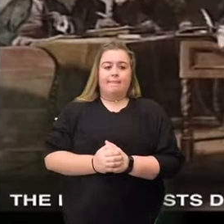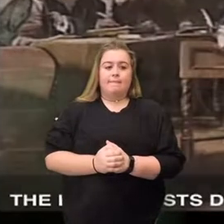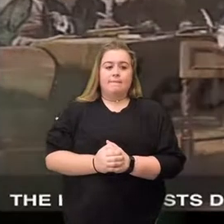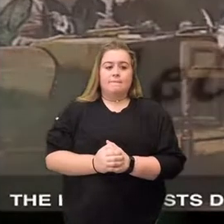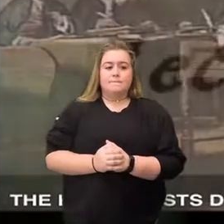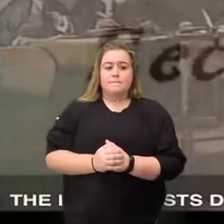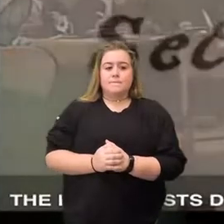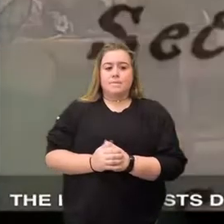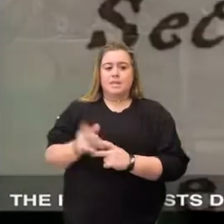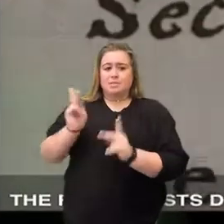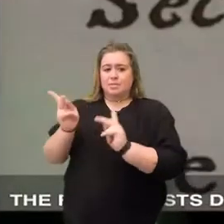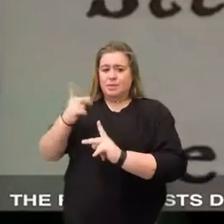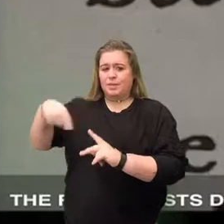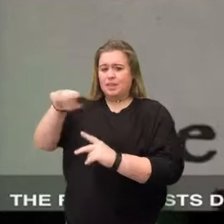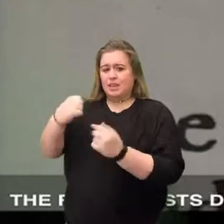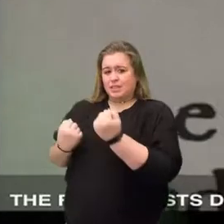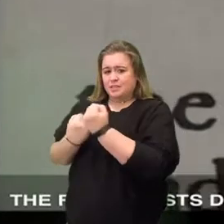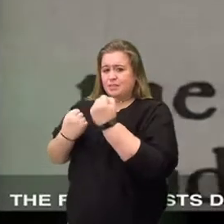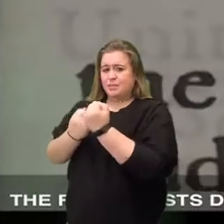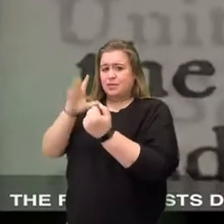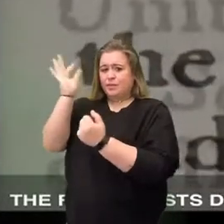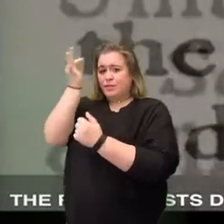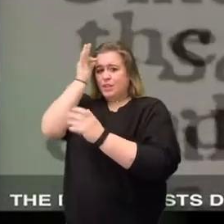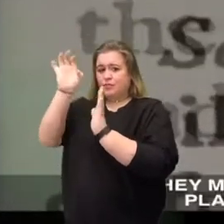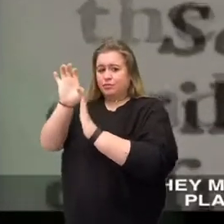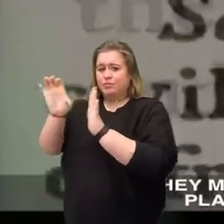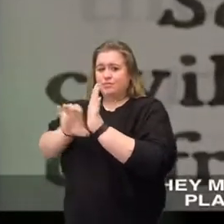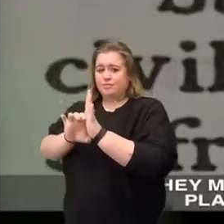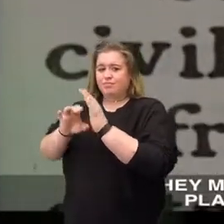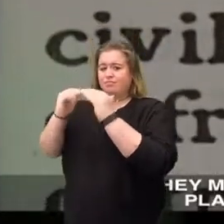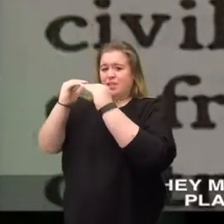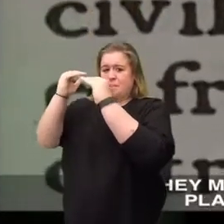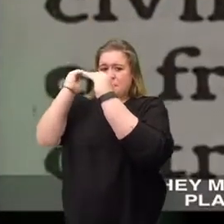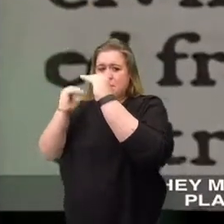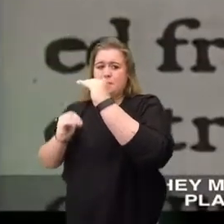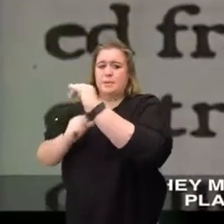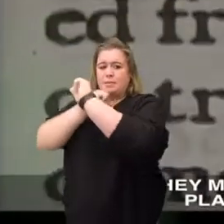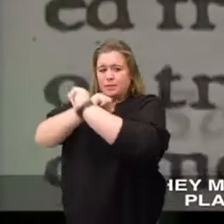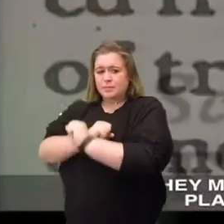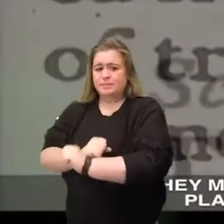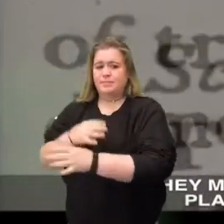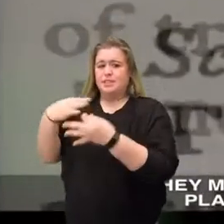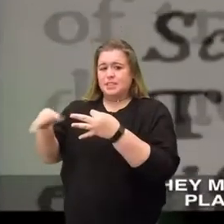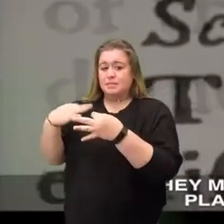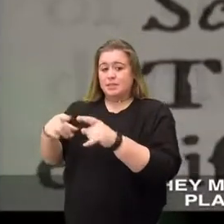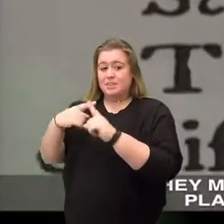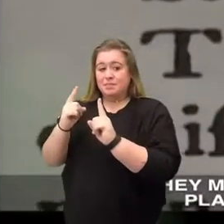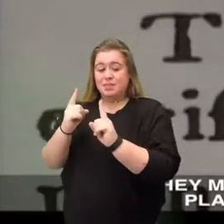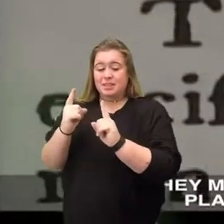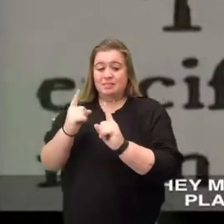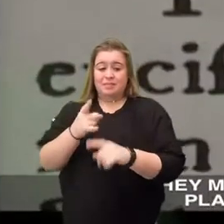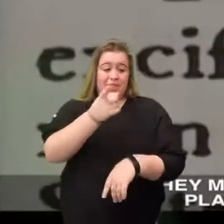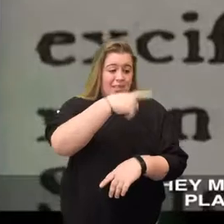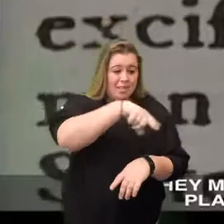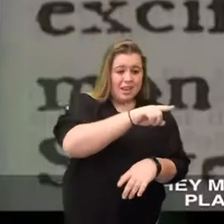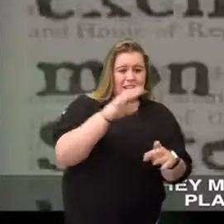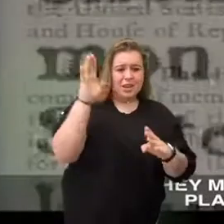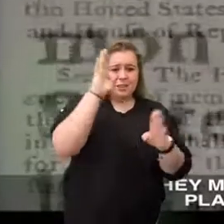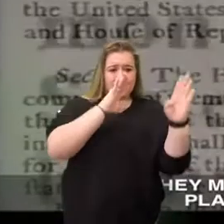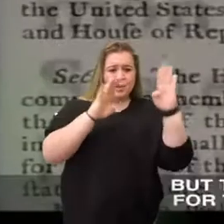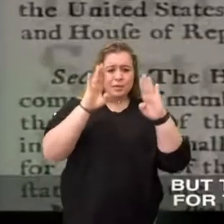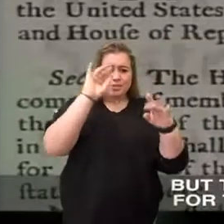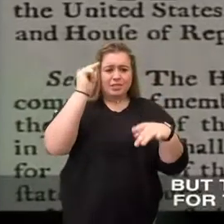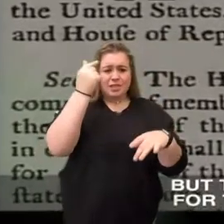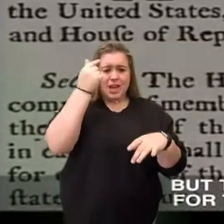The federalists defend the Constitution clause by clause. They make each detail of the plan seem